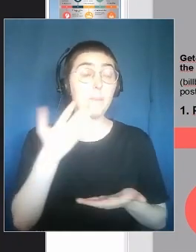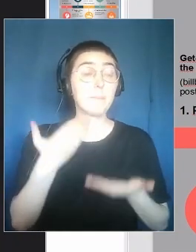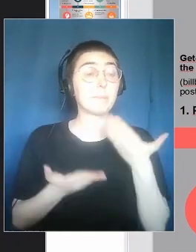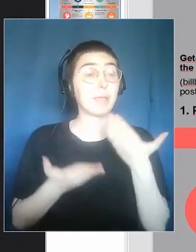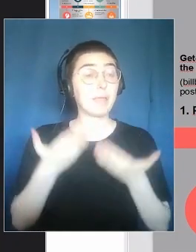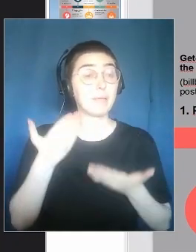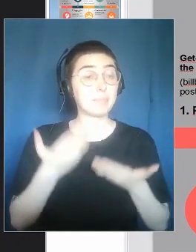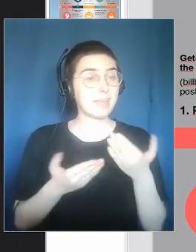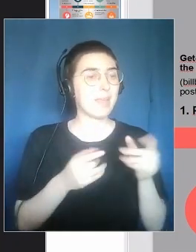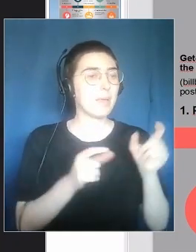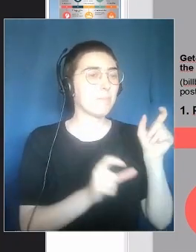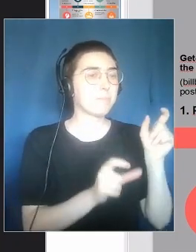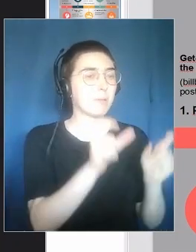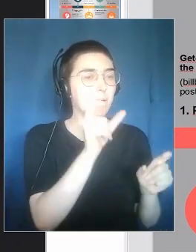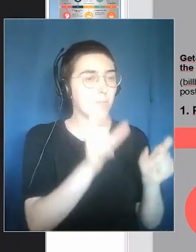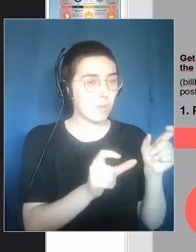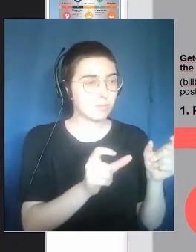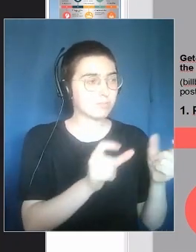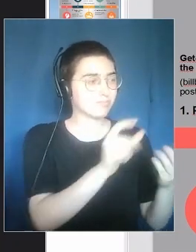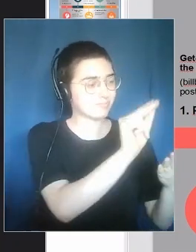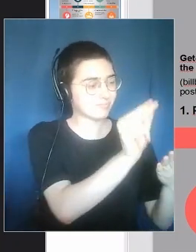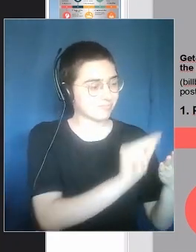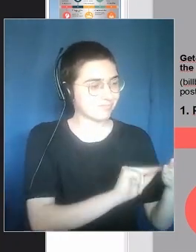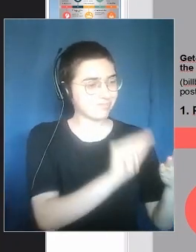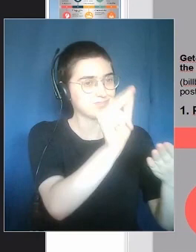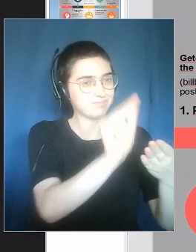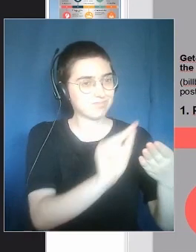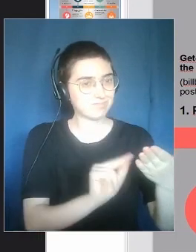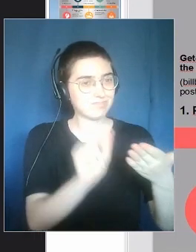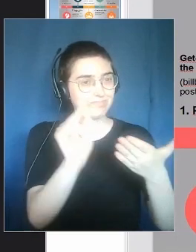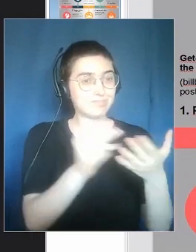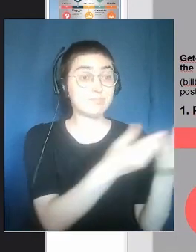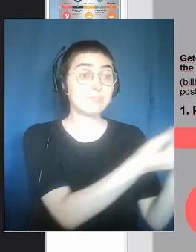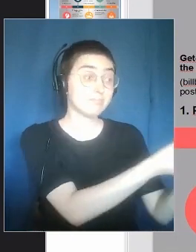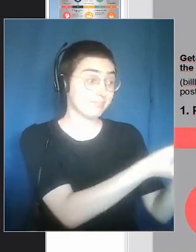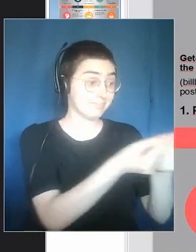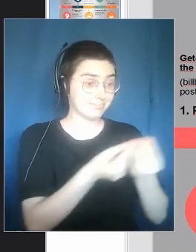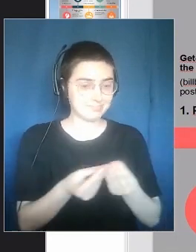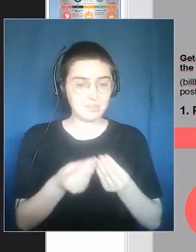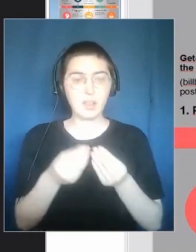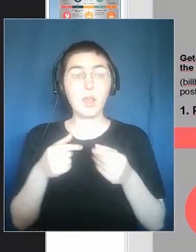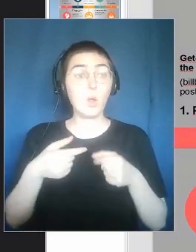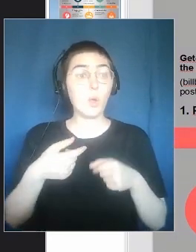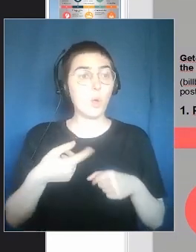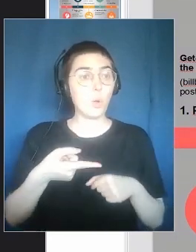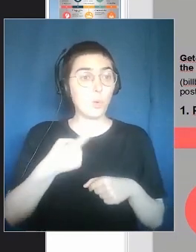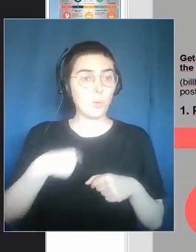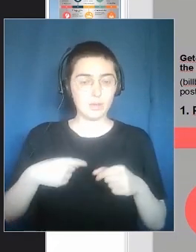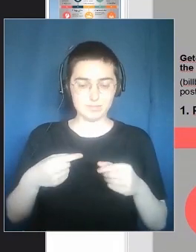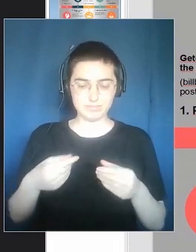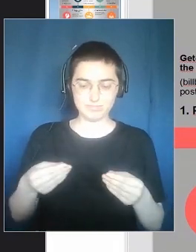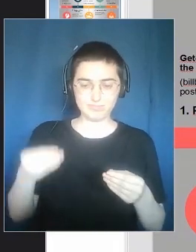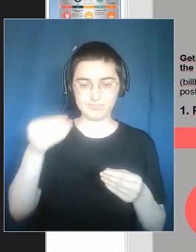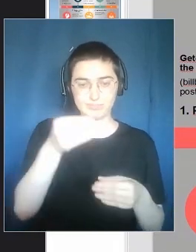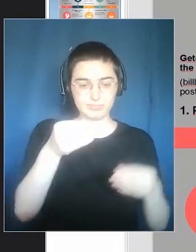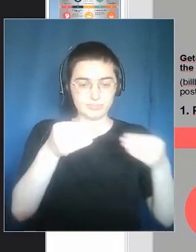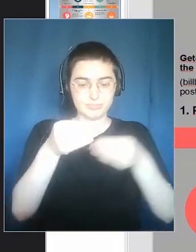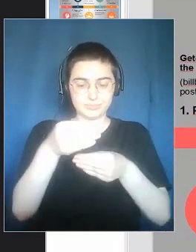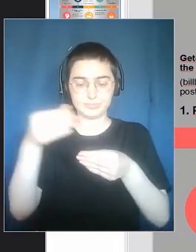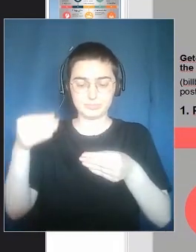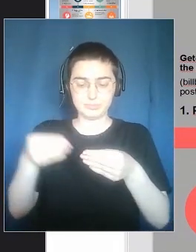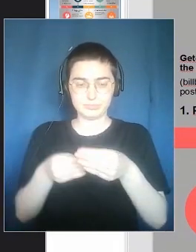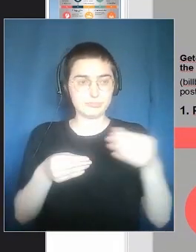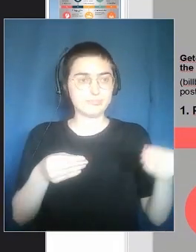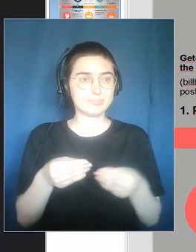given to us by these people. It depends. Again, it depends on